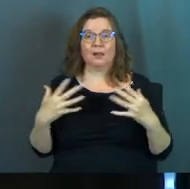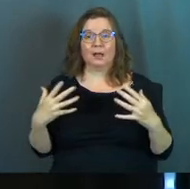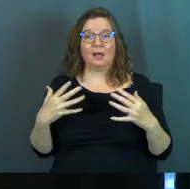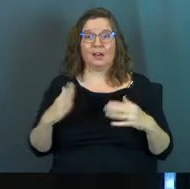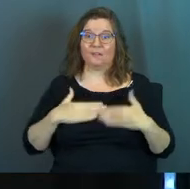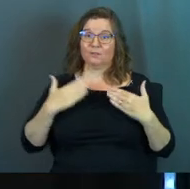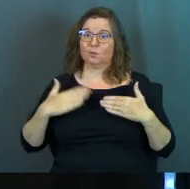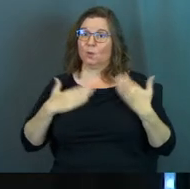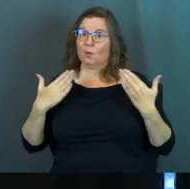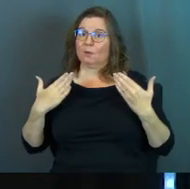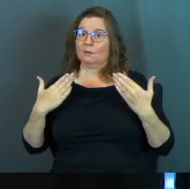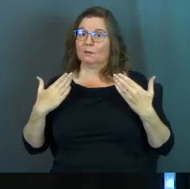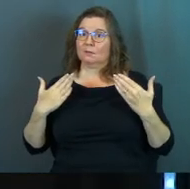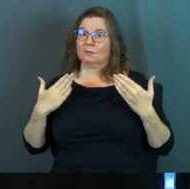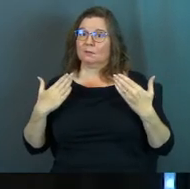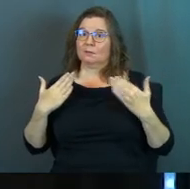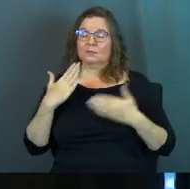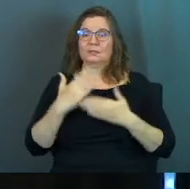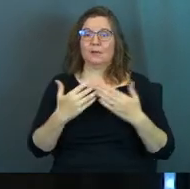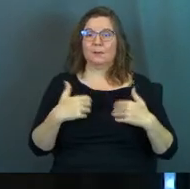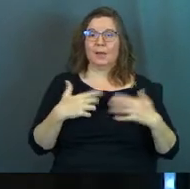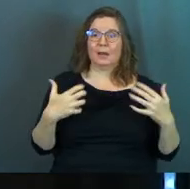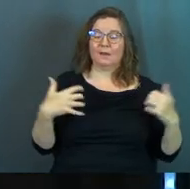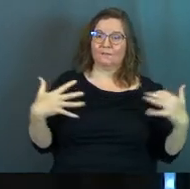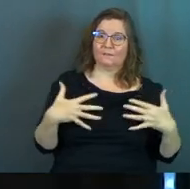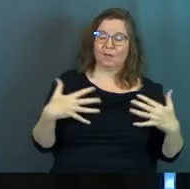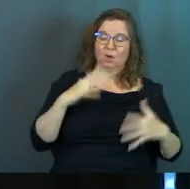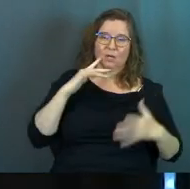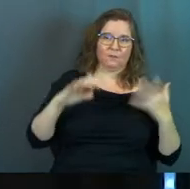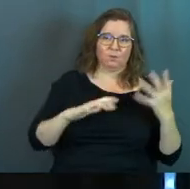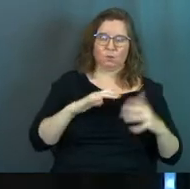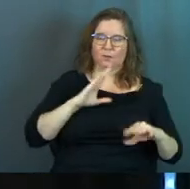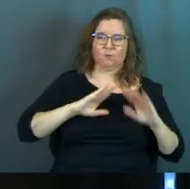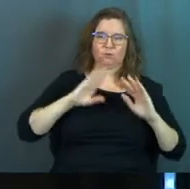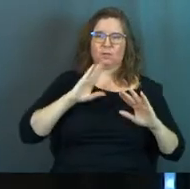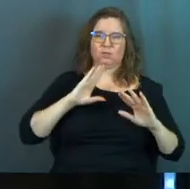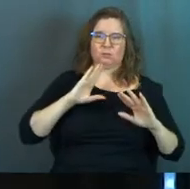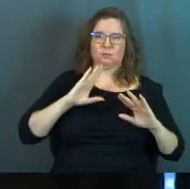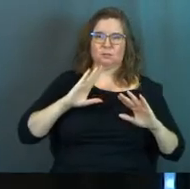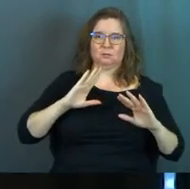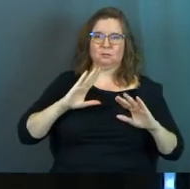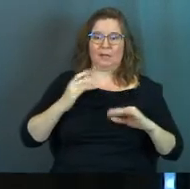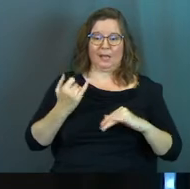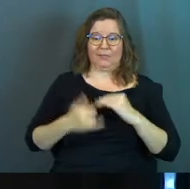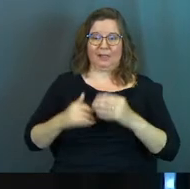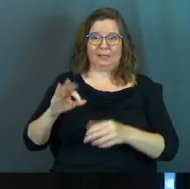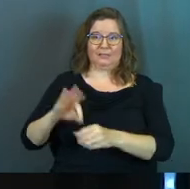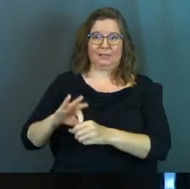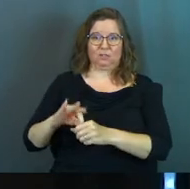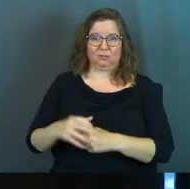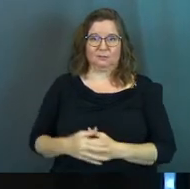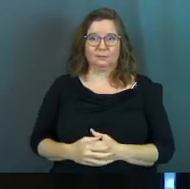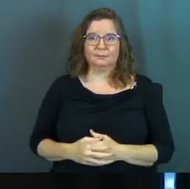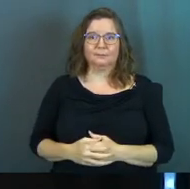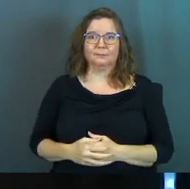of joy. And some had fear and confusion and frustration at the last election.